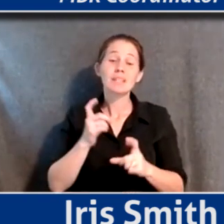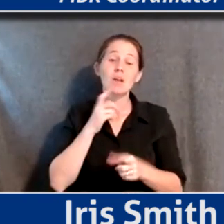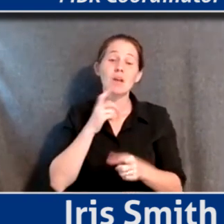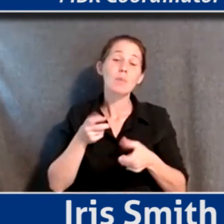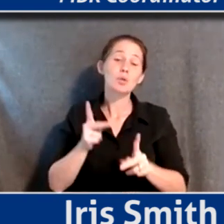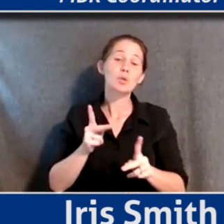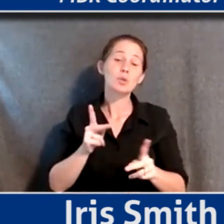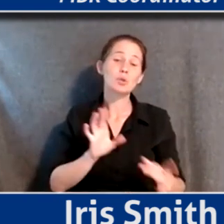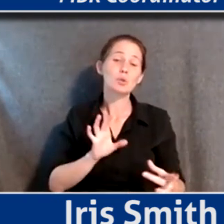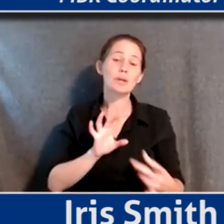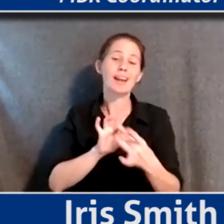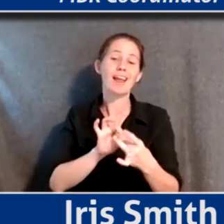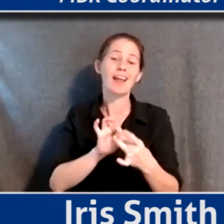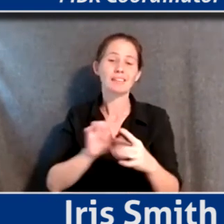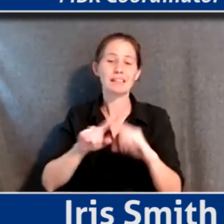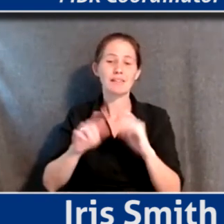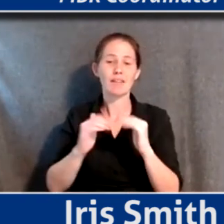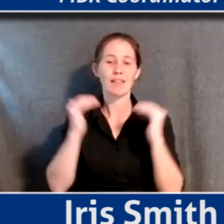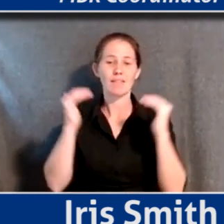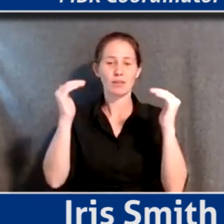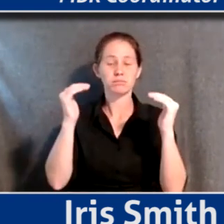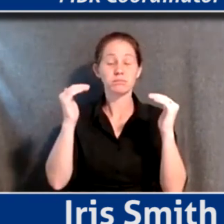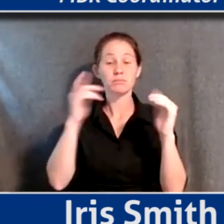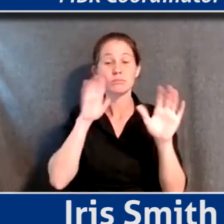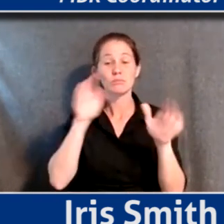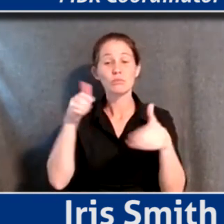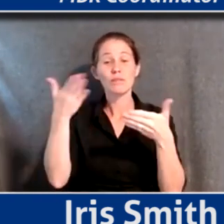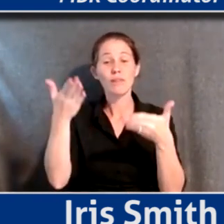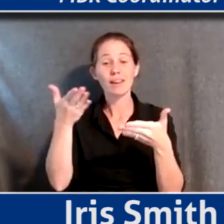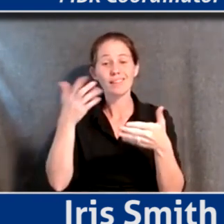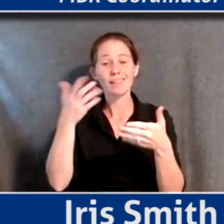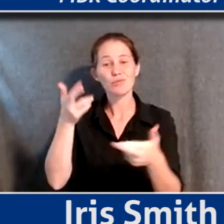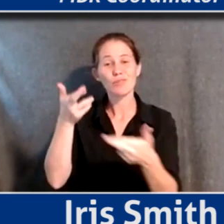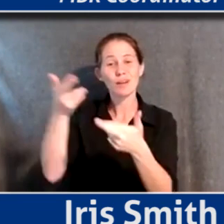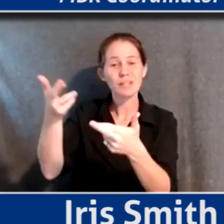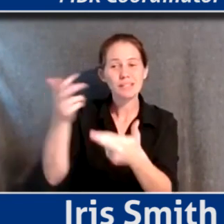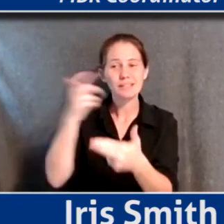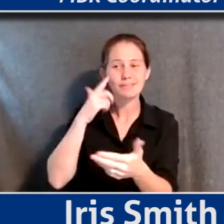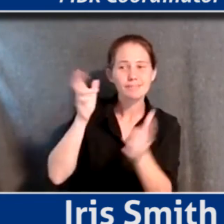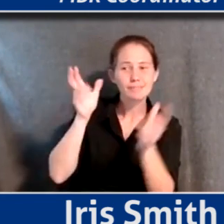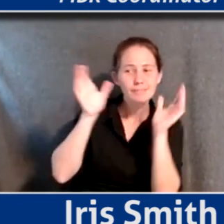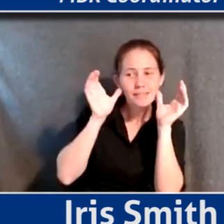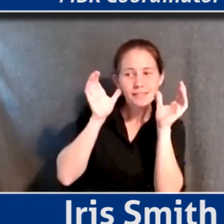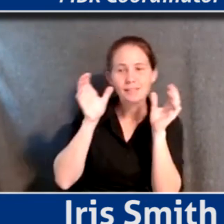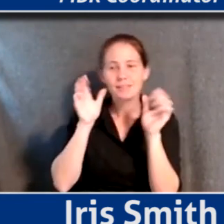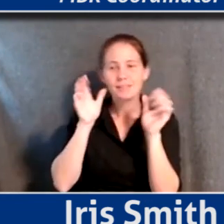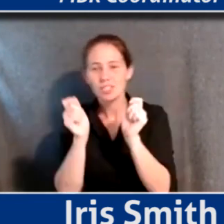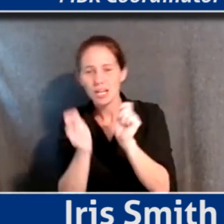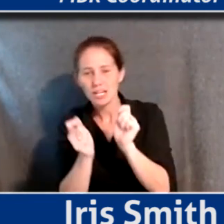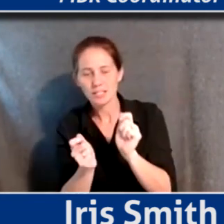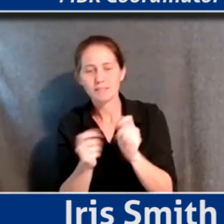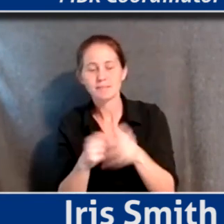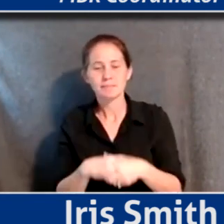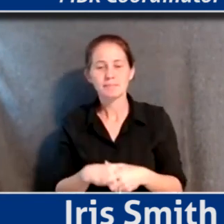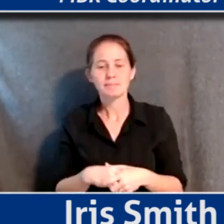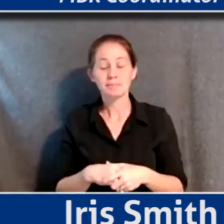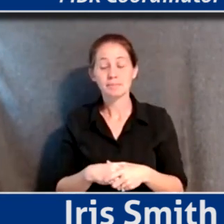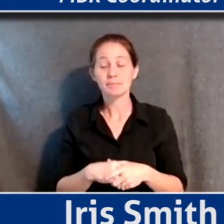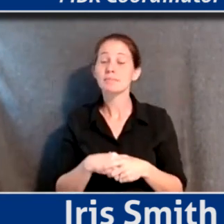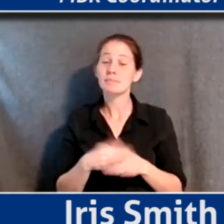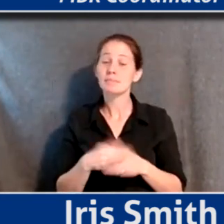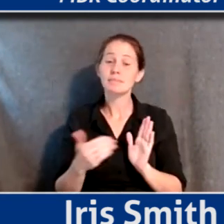connect on a different level, providing these recommendations and listening and changing things. And again,